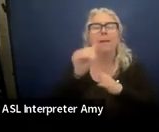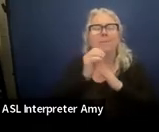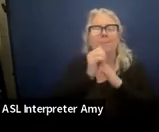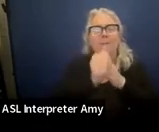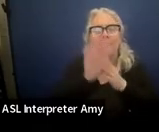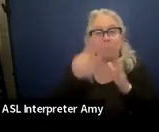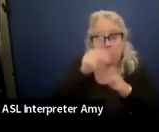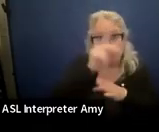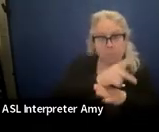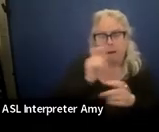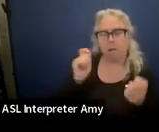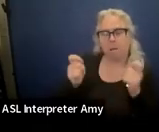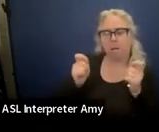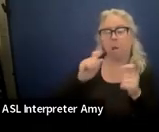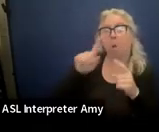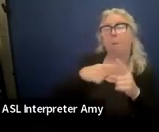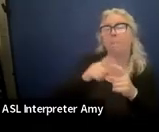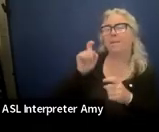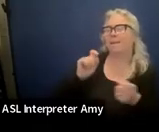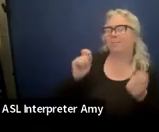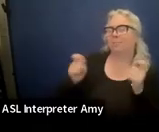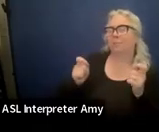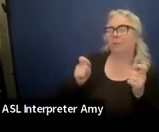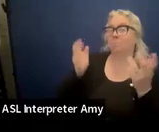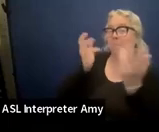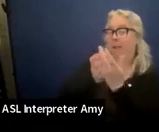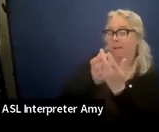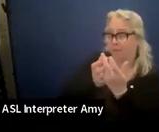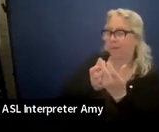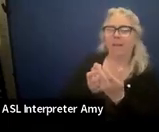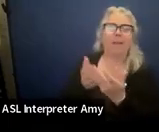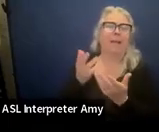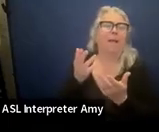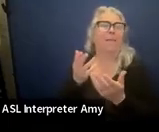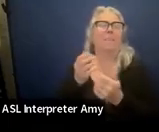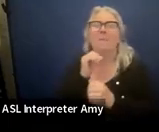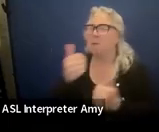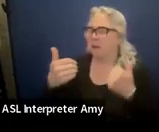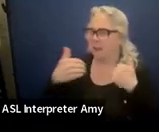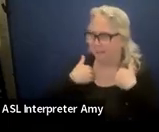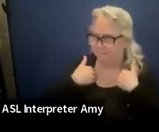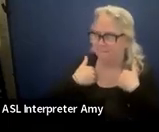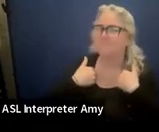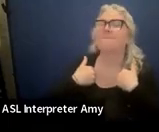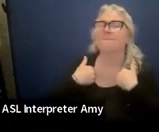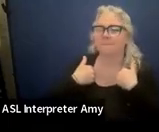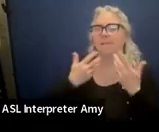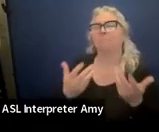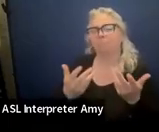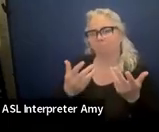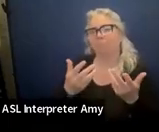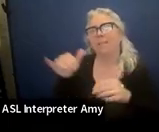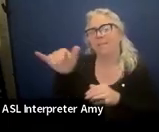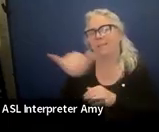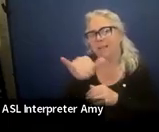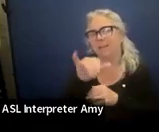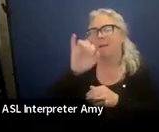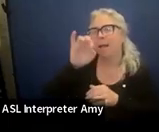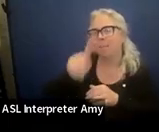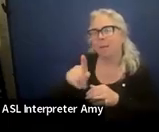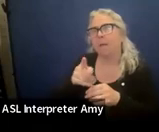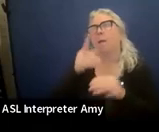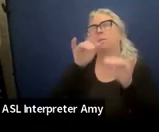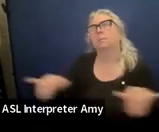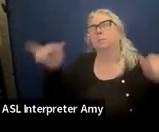change up when they needed to change up, they probably wouldn't have, he wouldn't have had the same IEP year after year.